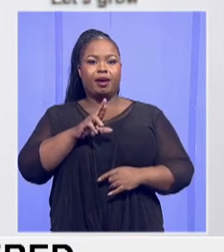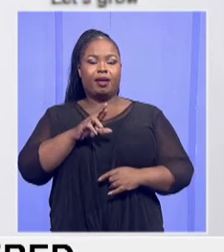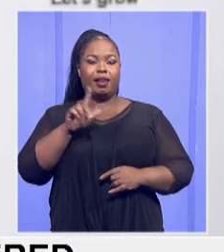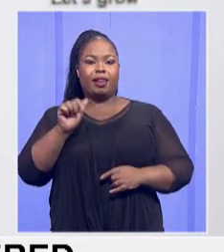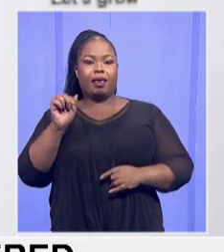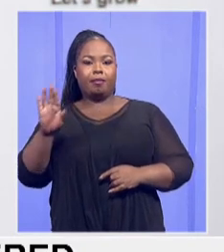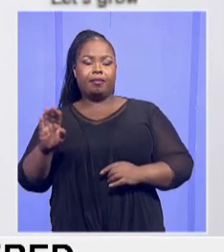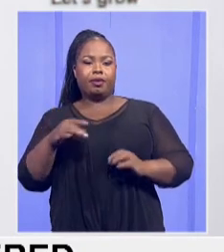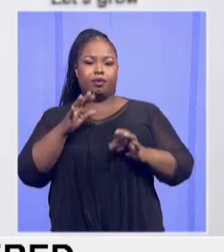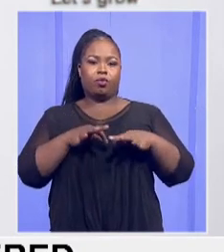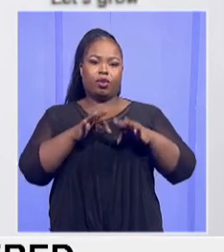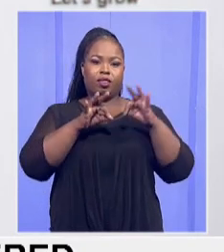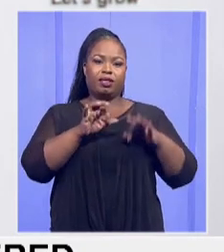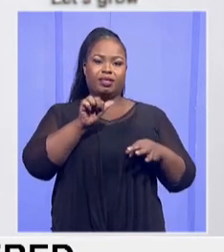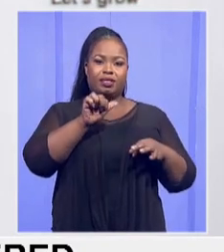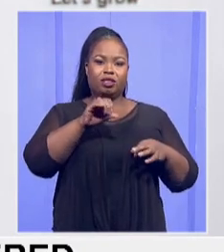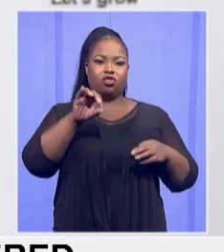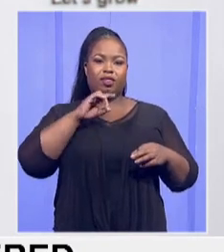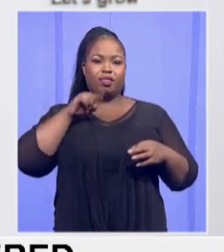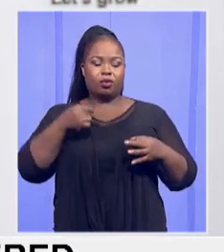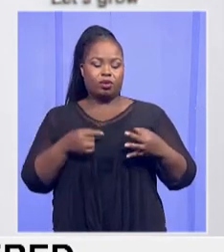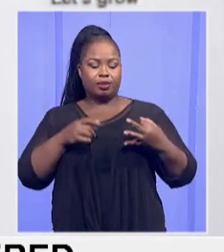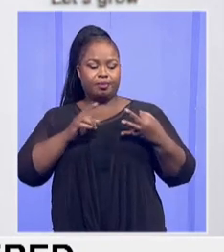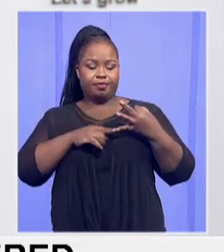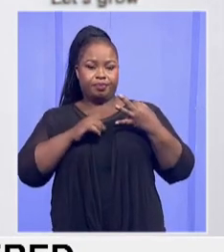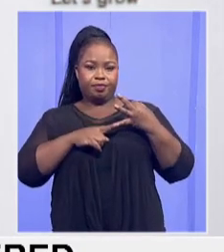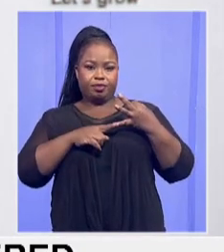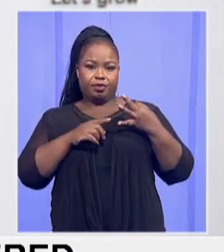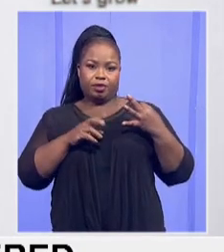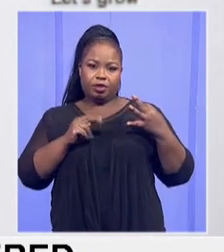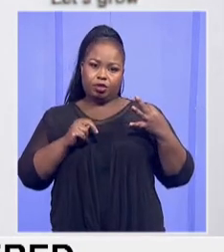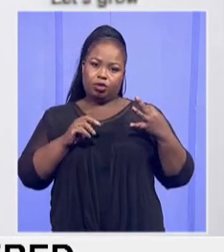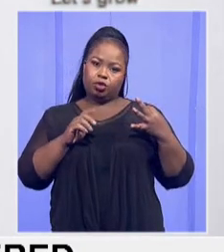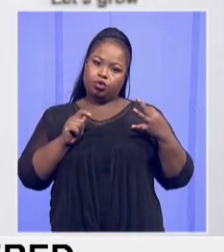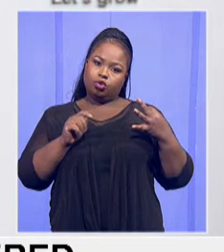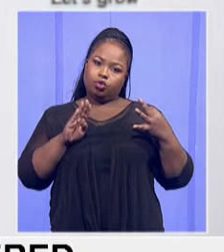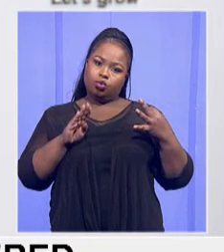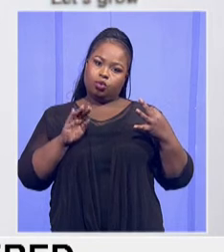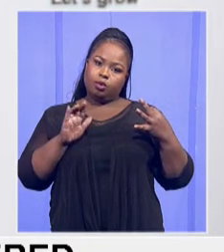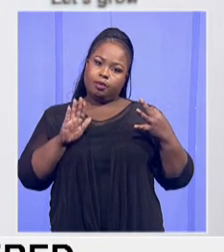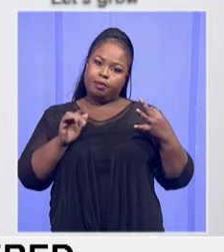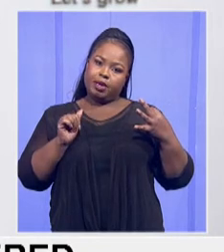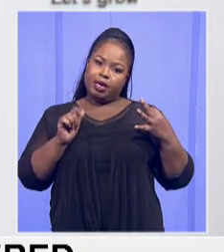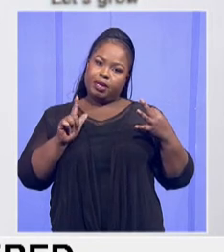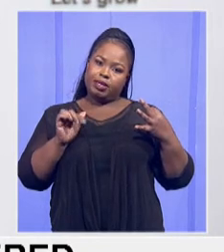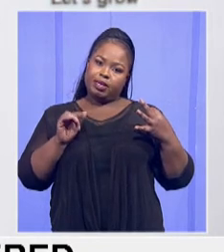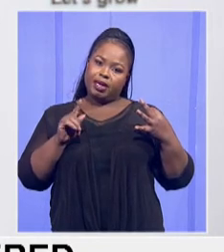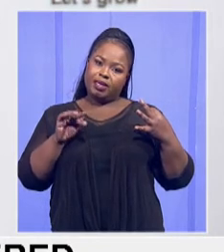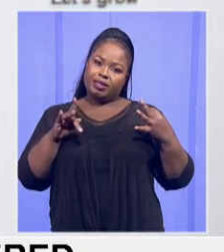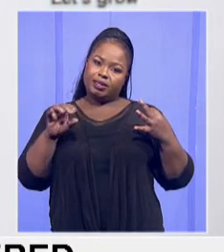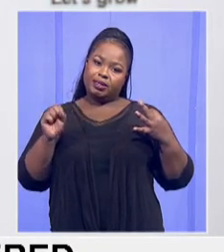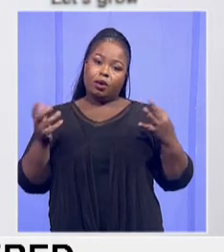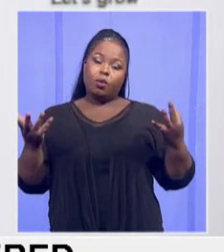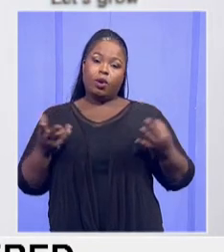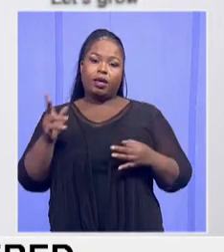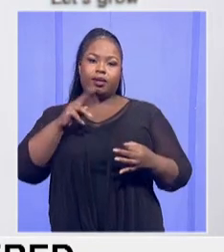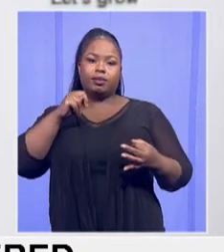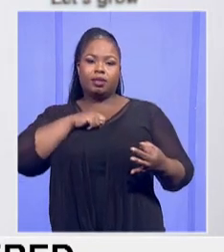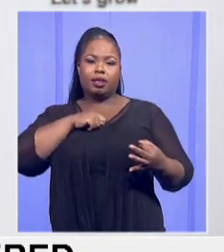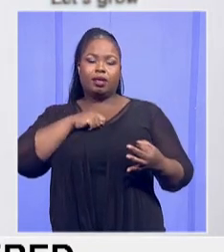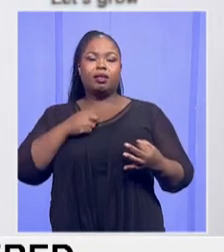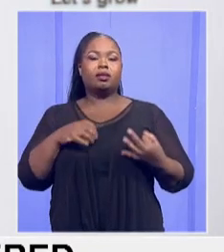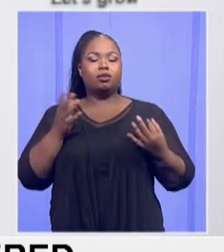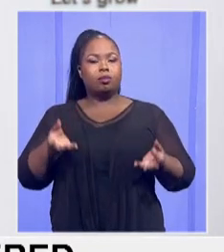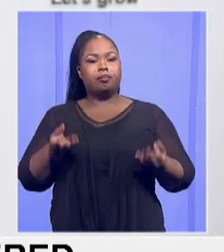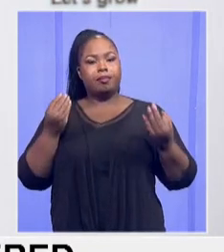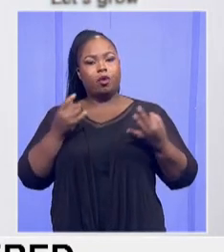And the third position was taken by Ndubaligai is a secondary school in Kanyagute and they also won a